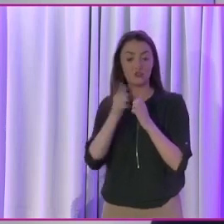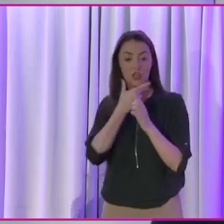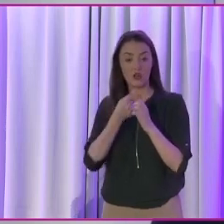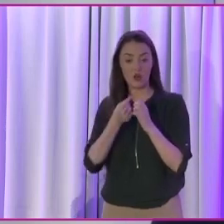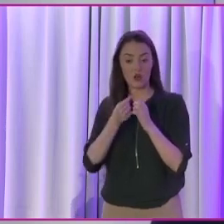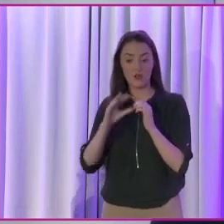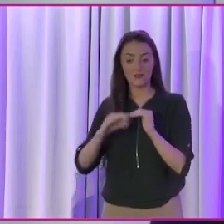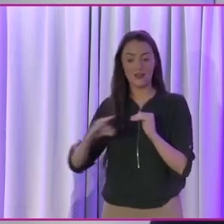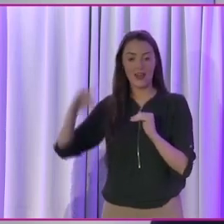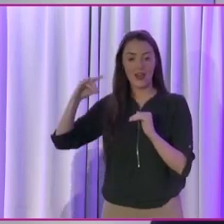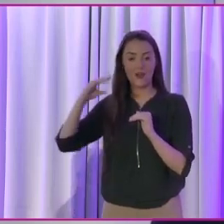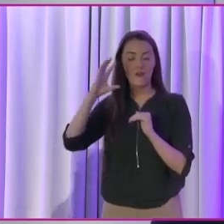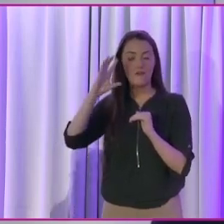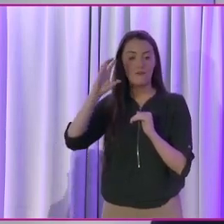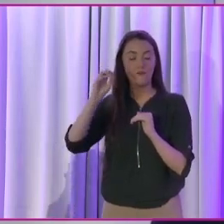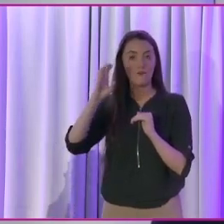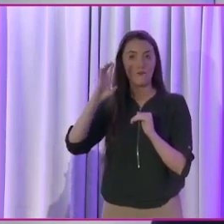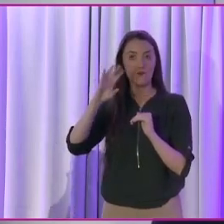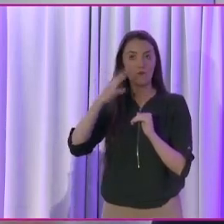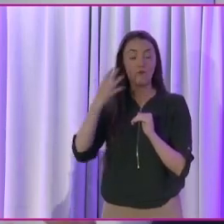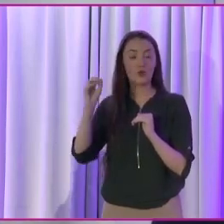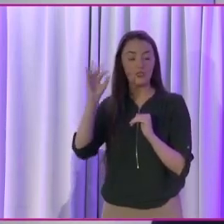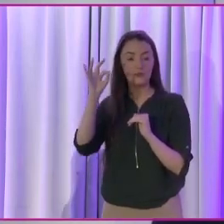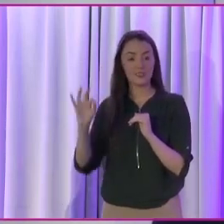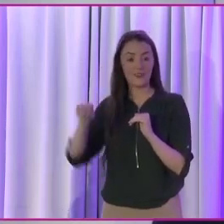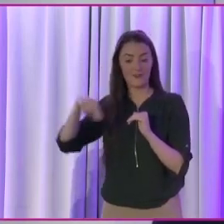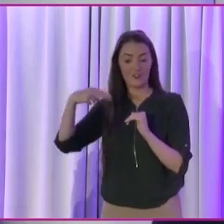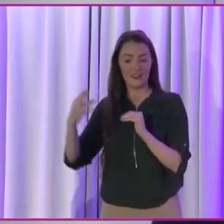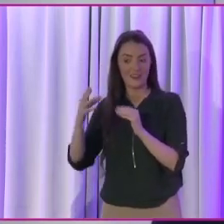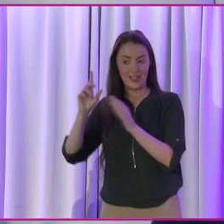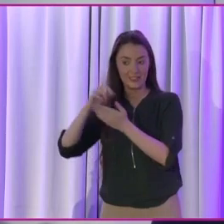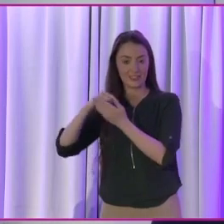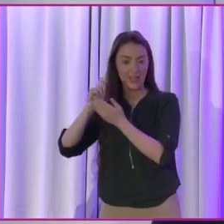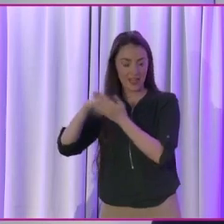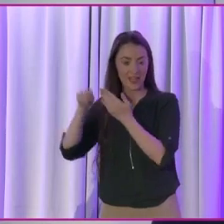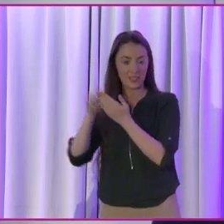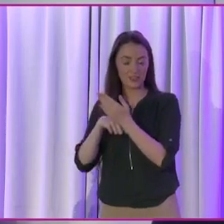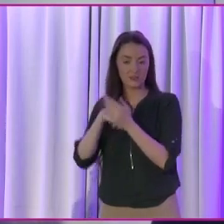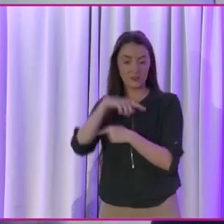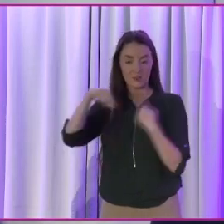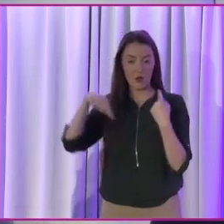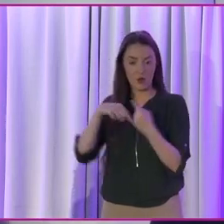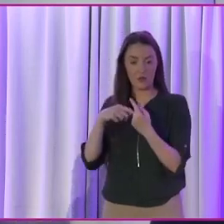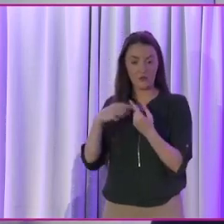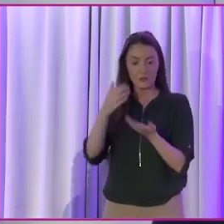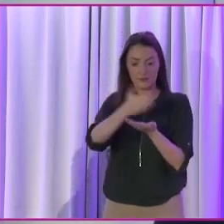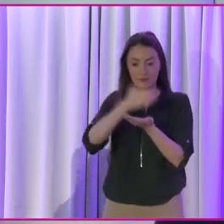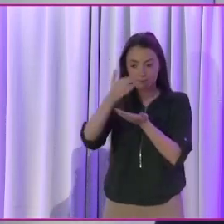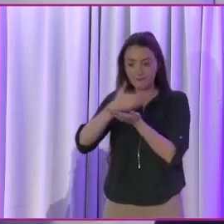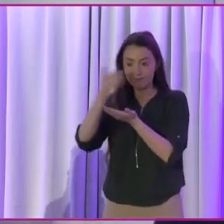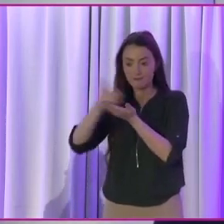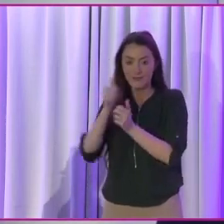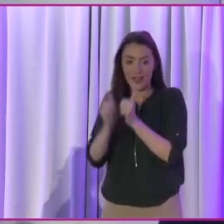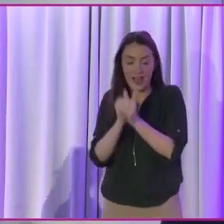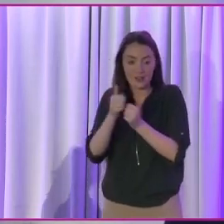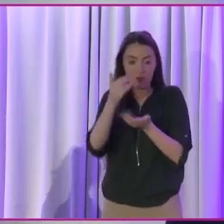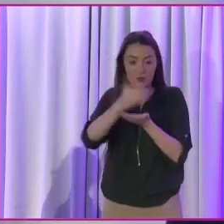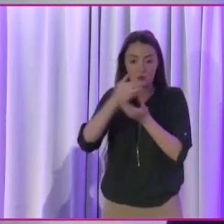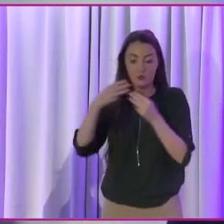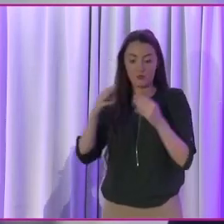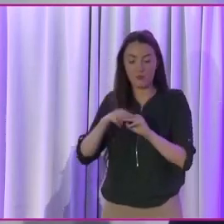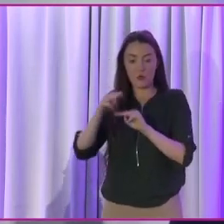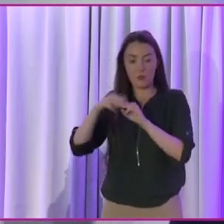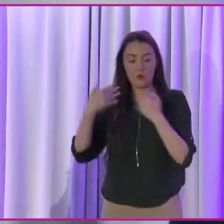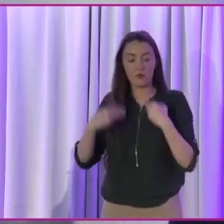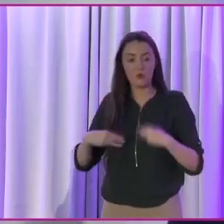for the next general election. So all of us as political party members and activists are recruiting actively, proactively recruiting more women.